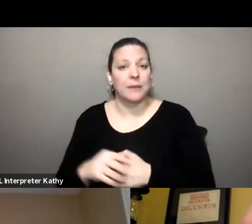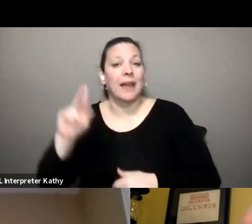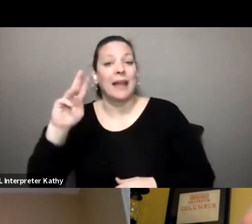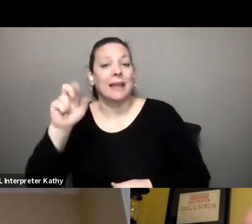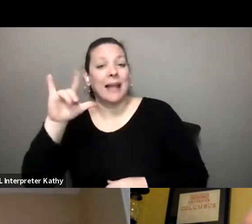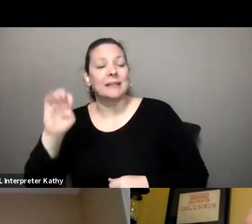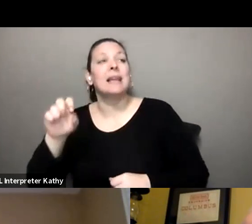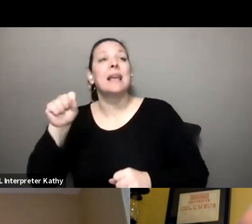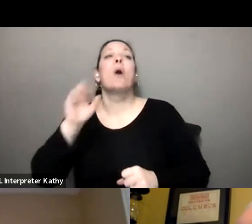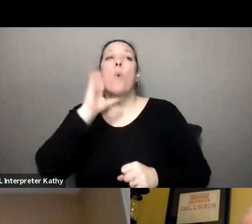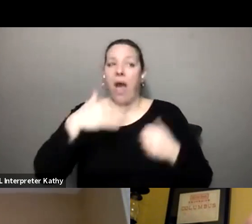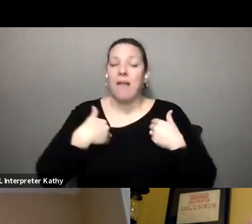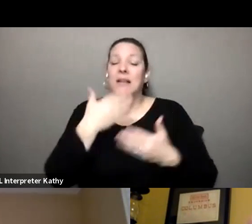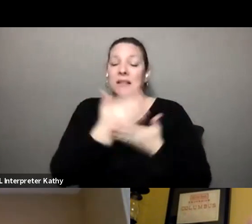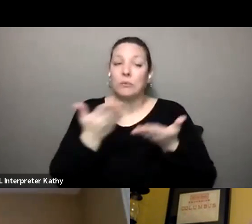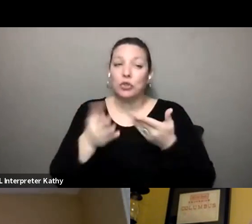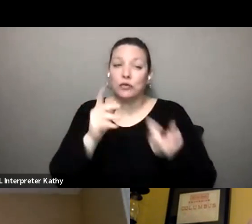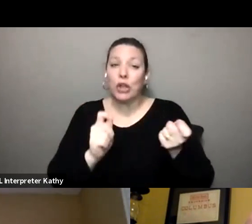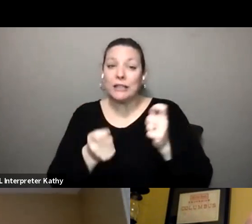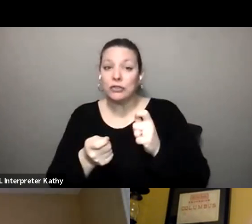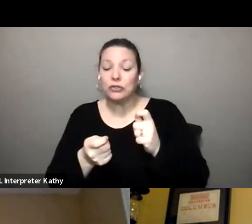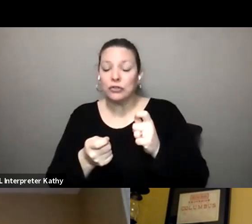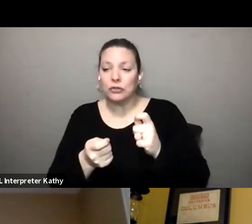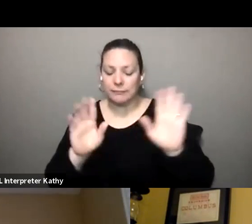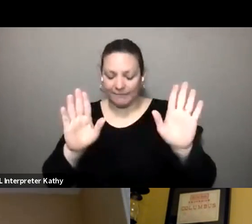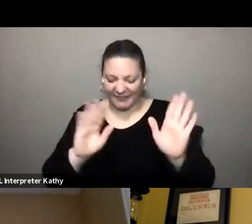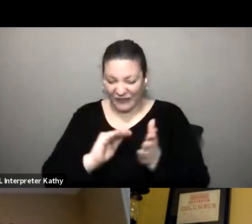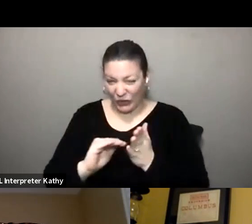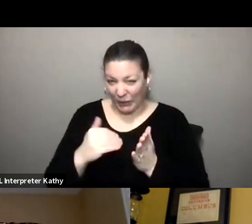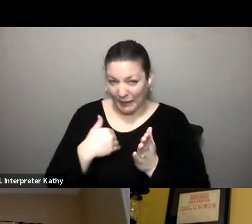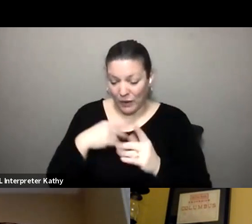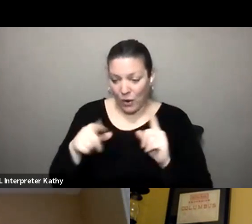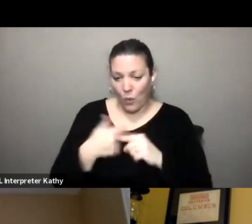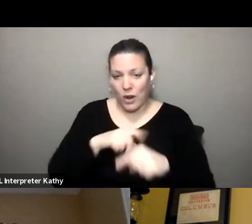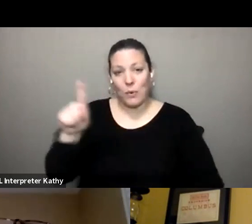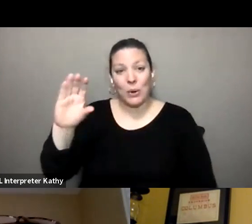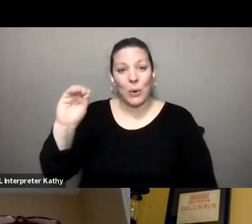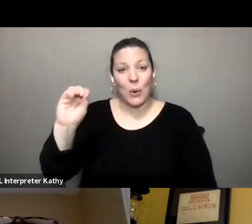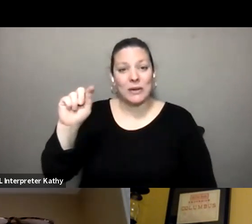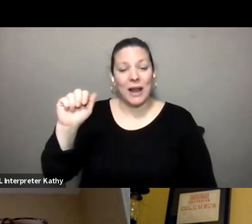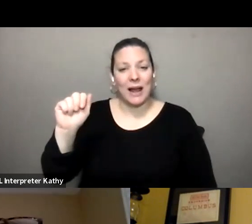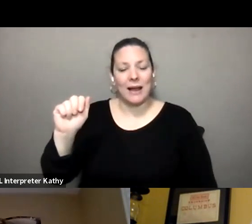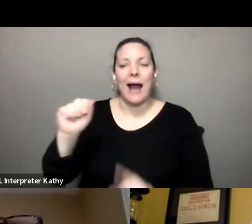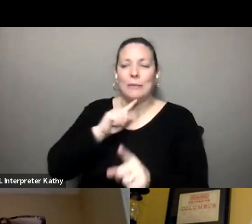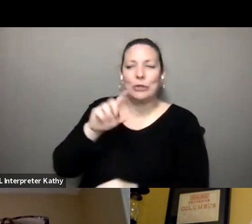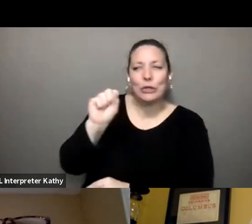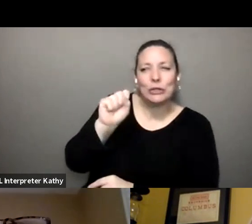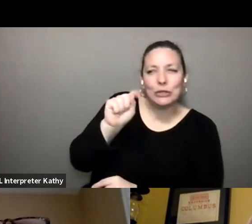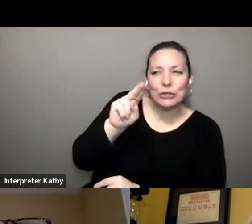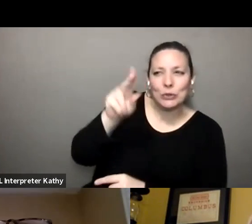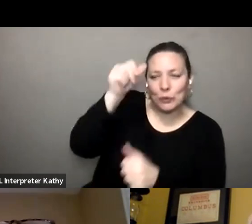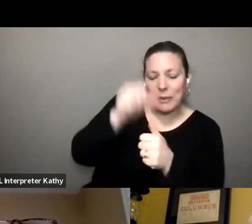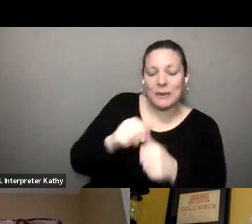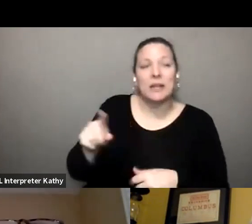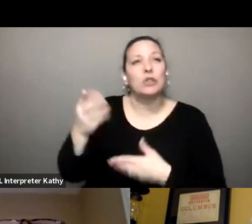are some service changes that are coming up and you know forgive me because when i was at coda i know that's do remember that service changes happened in